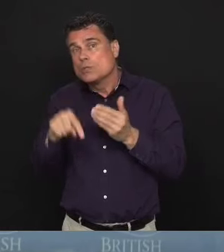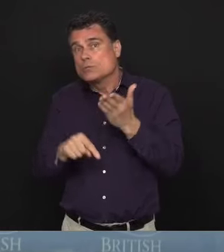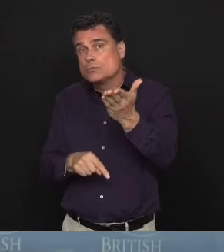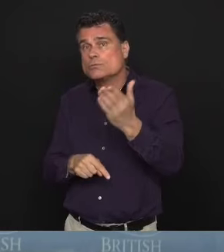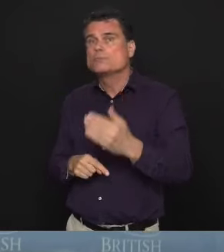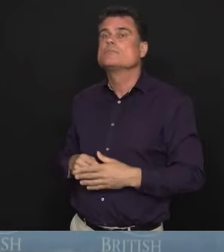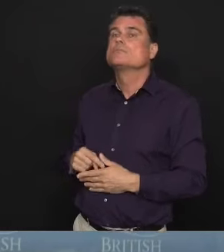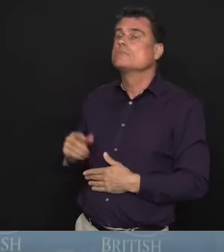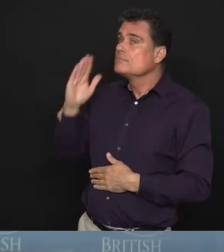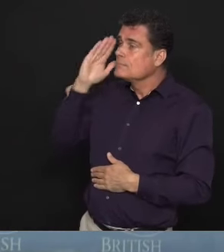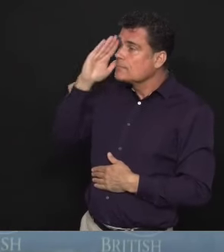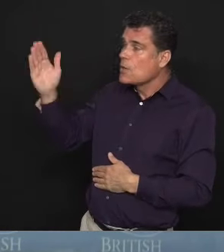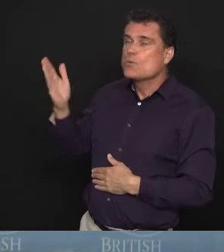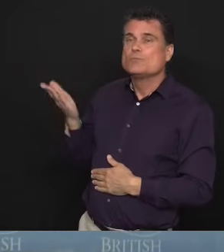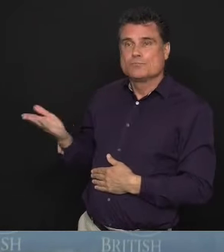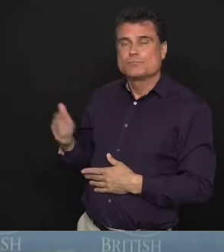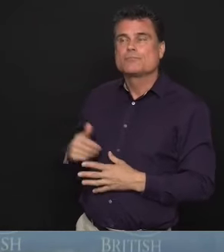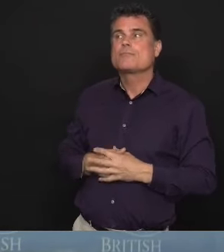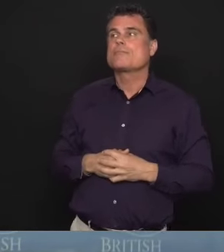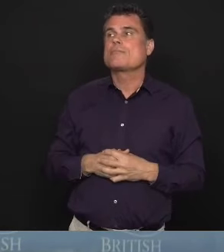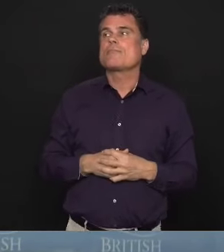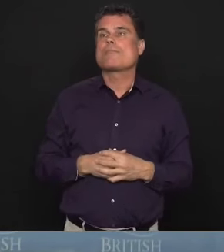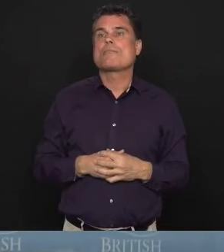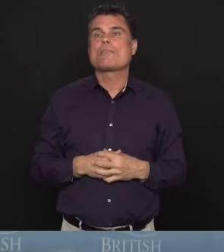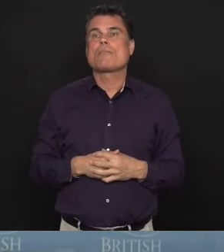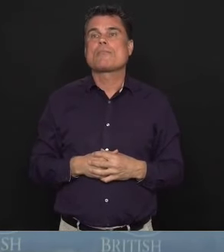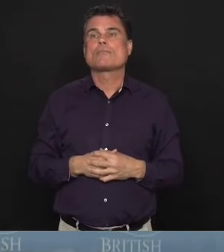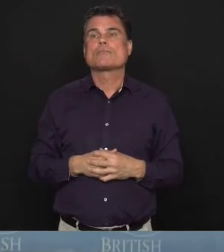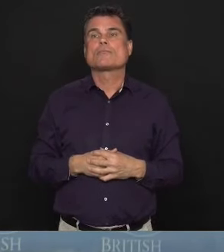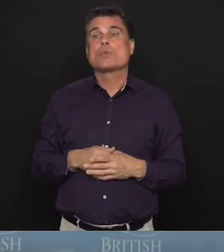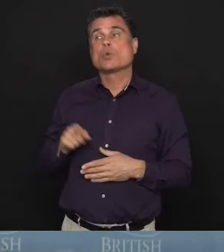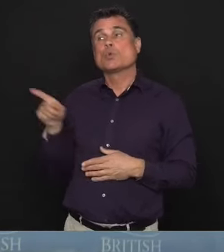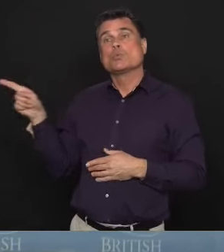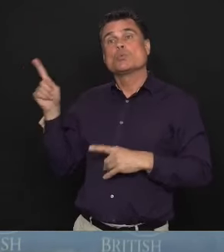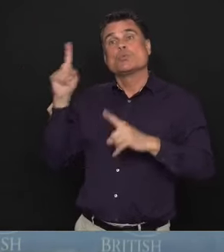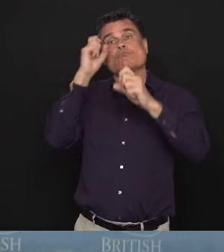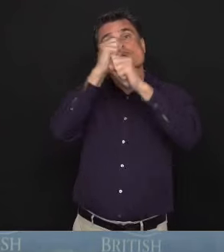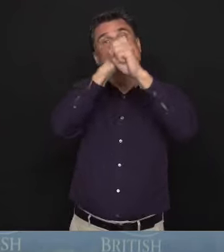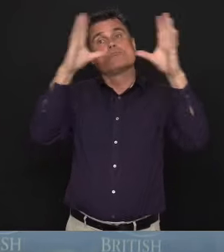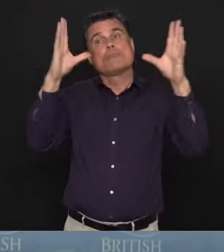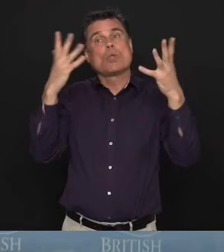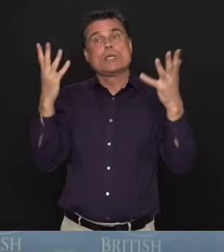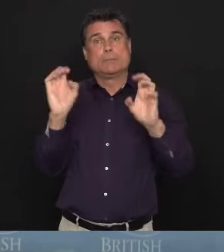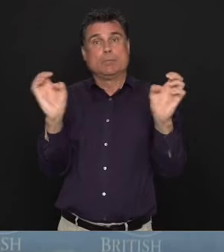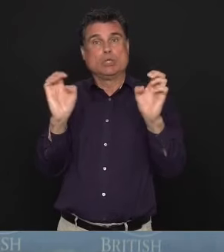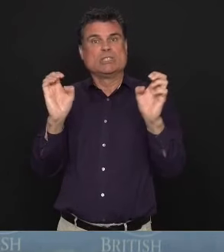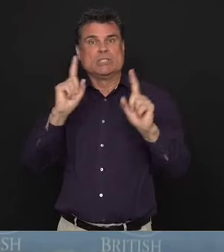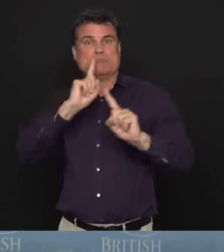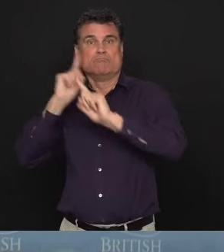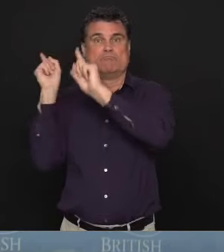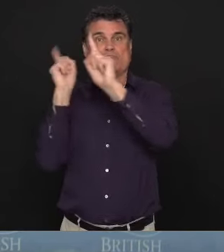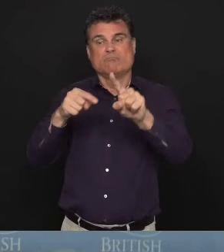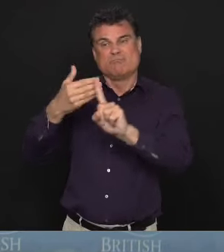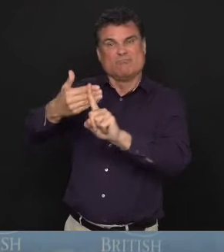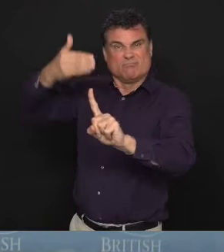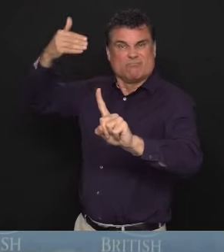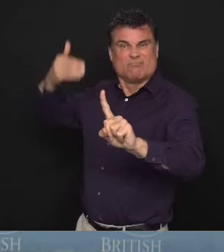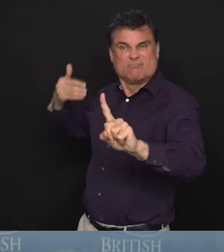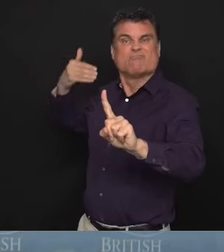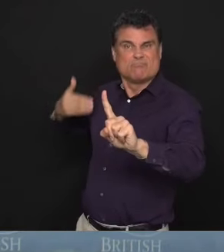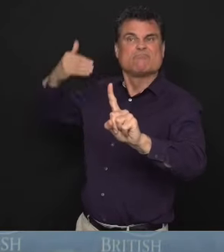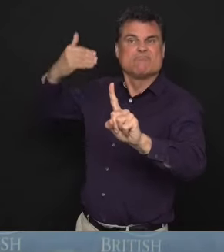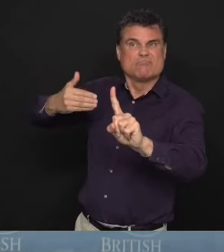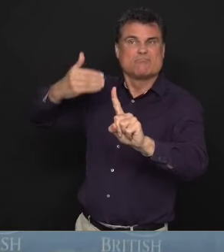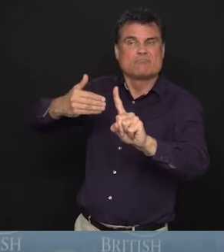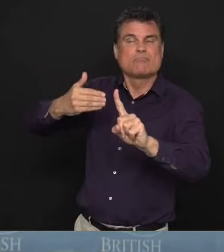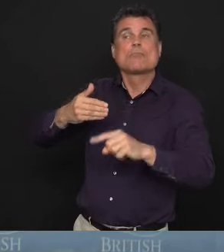I know when you proclaimed your emergency powers, you set in motion to monitor